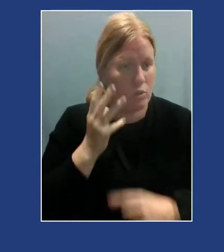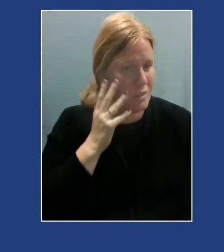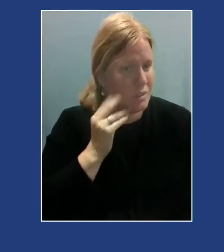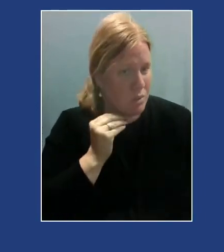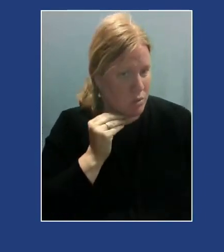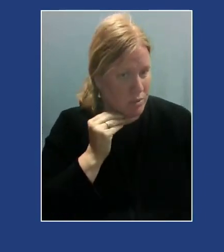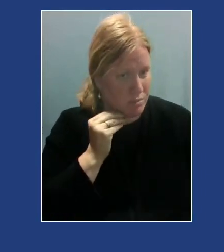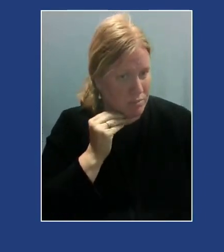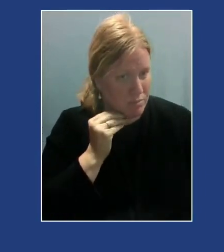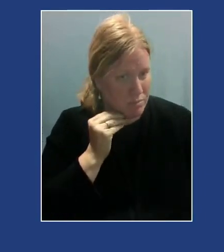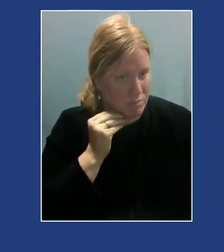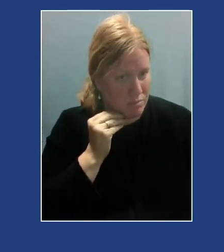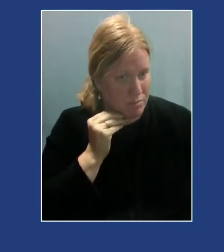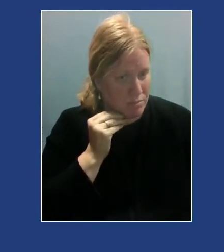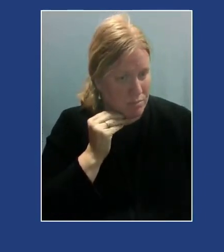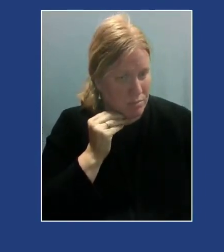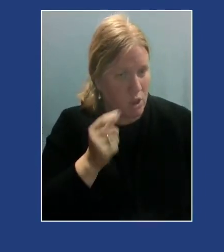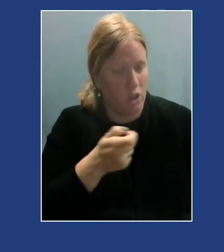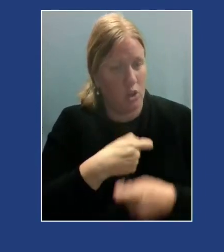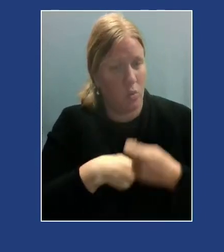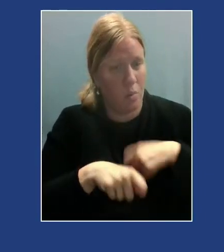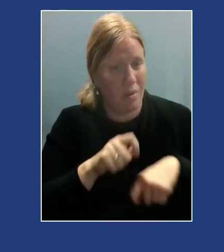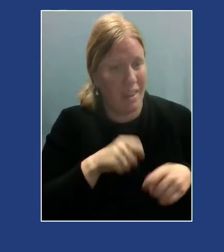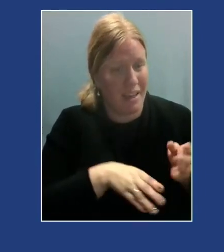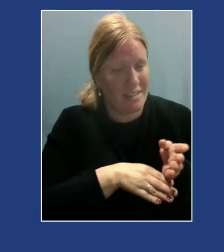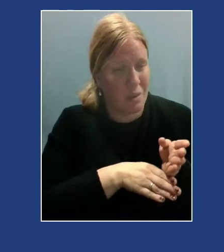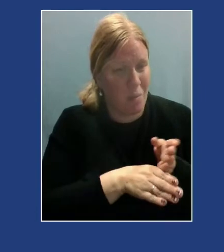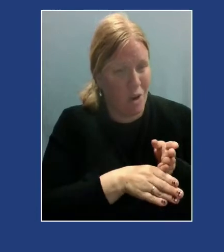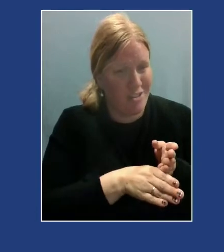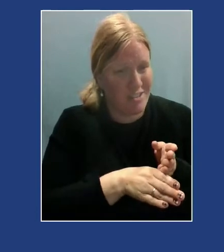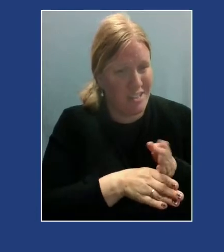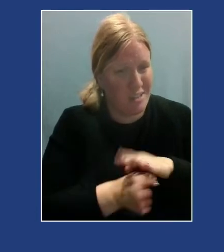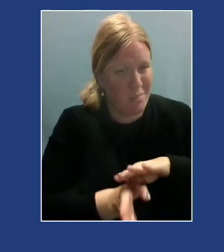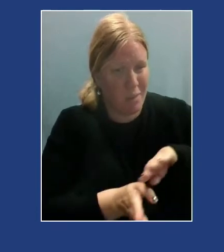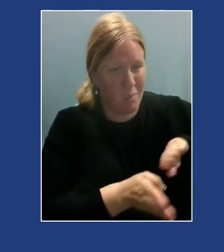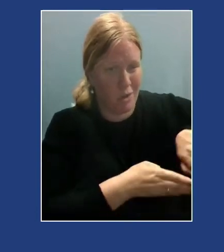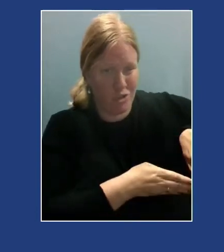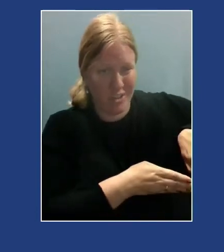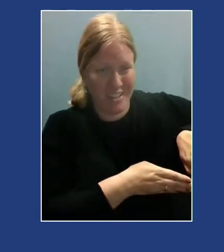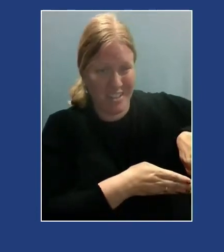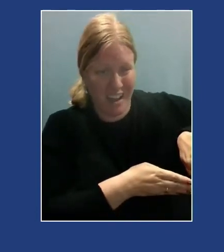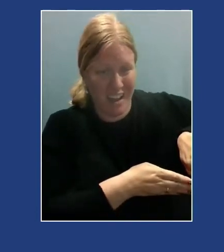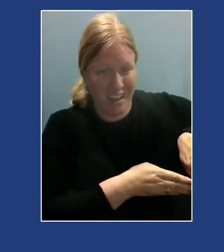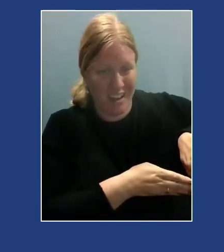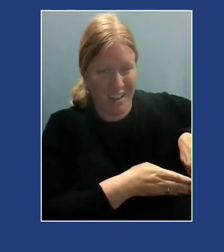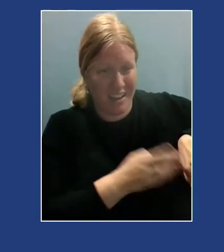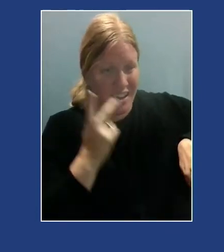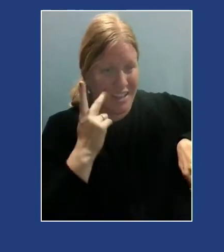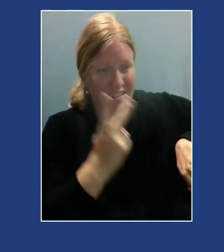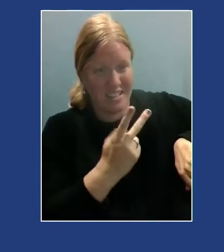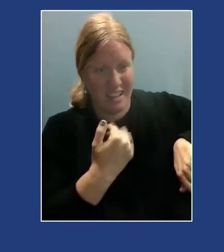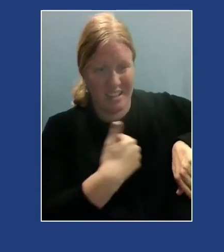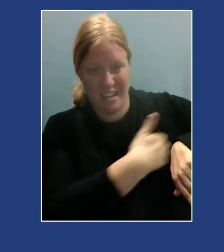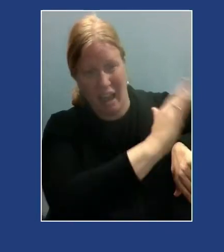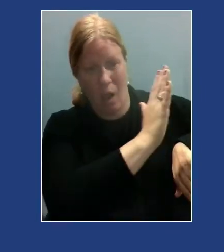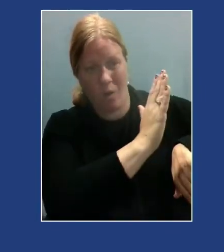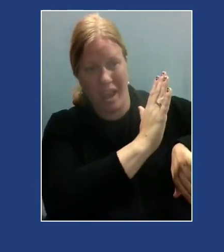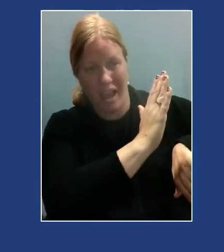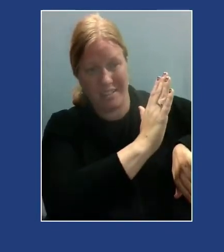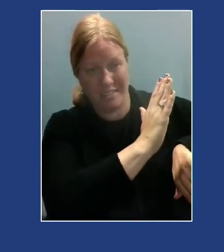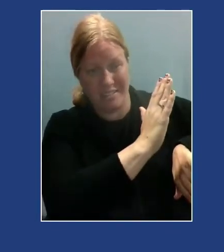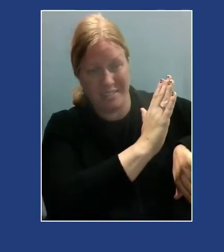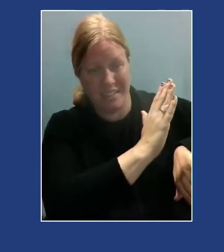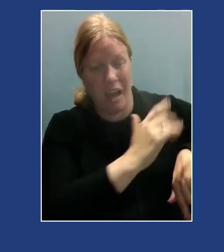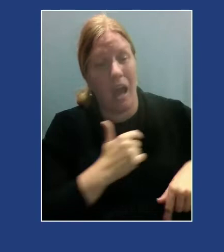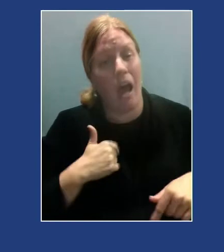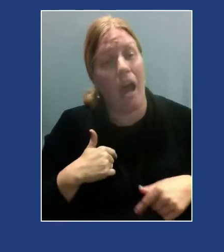To replace marginalization and being pushed to the side and seen as an outcast or being excluded, I'm